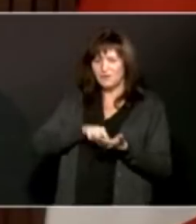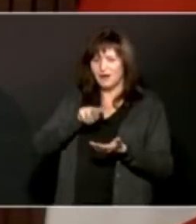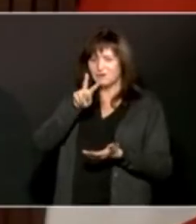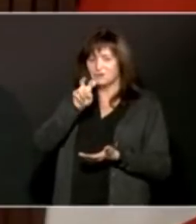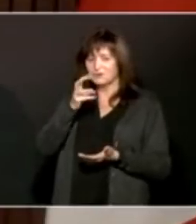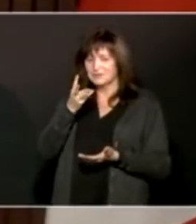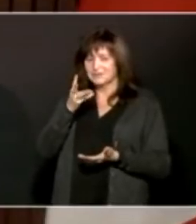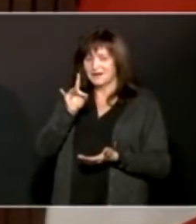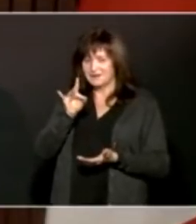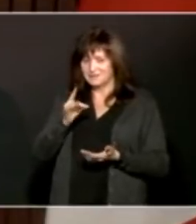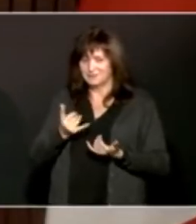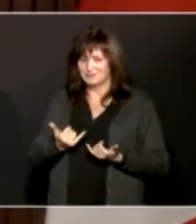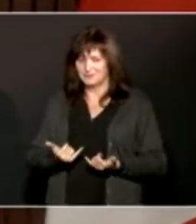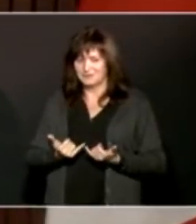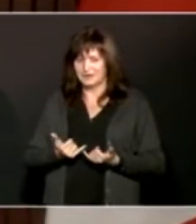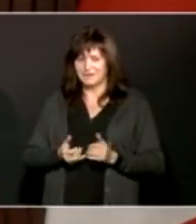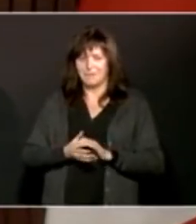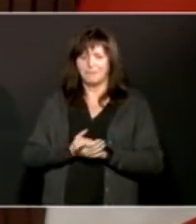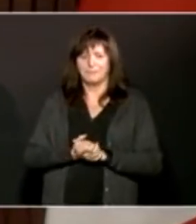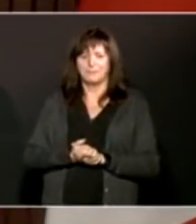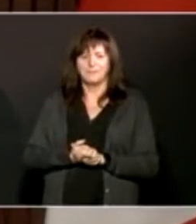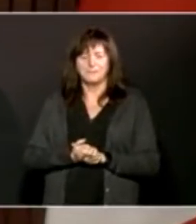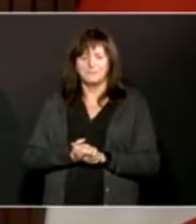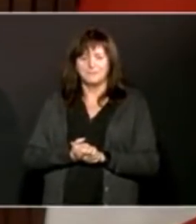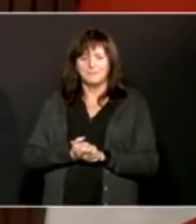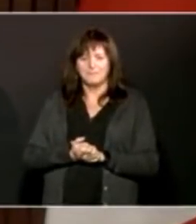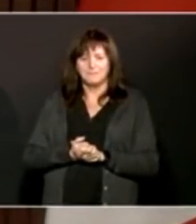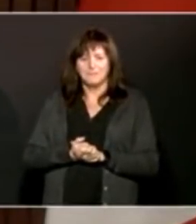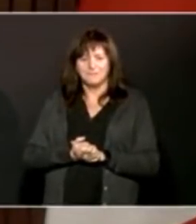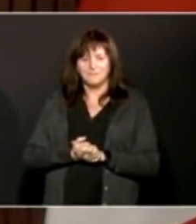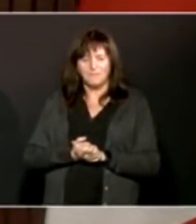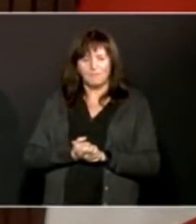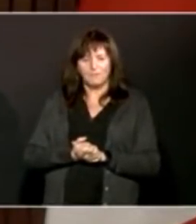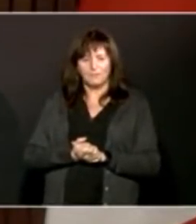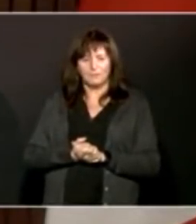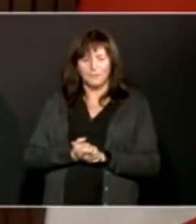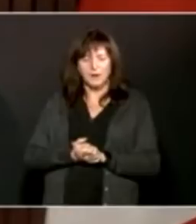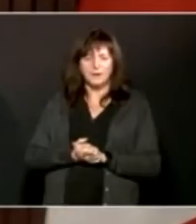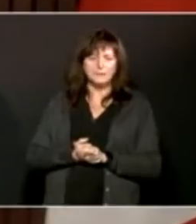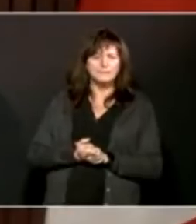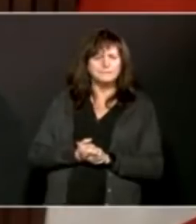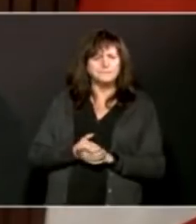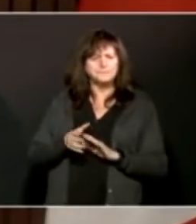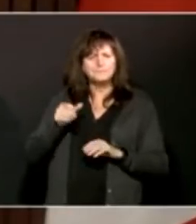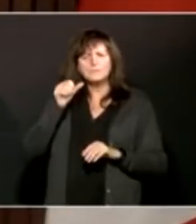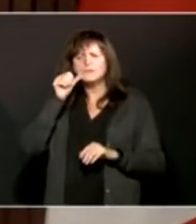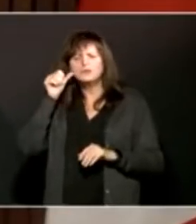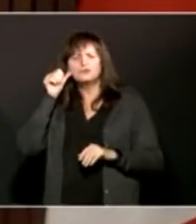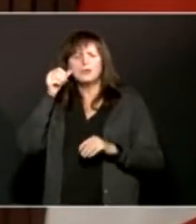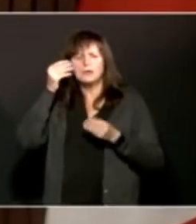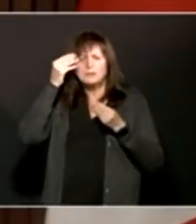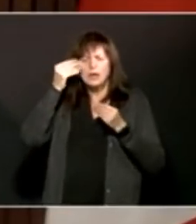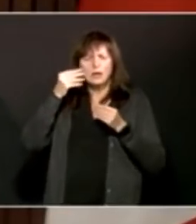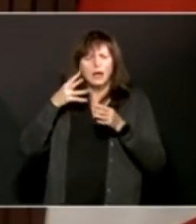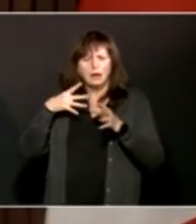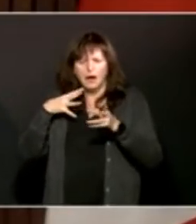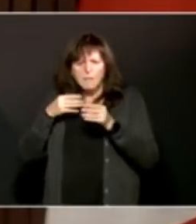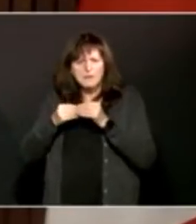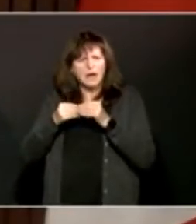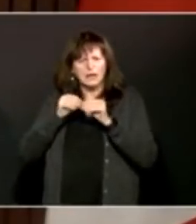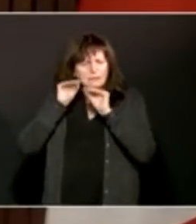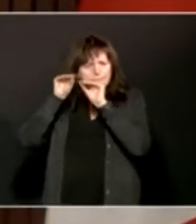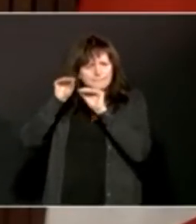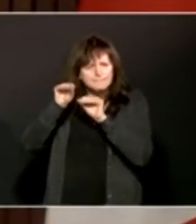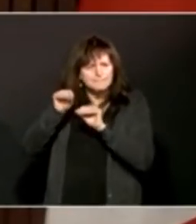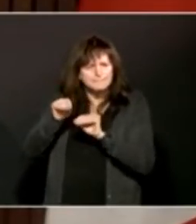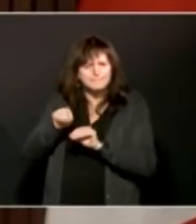Yesterday's elevated case count is in part due to a data catch-up process following issues with our case and contact management system.